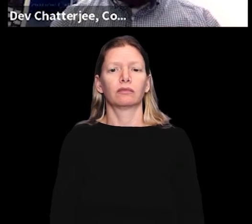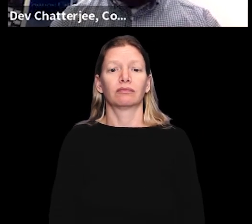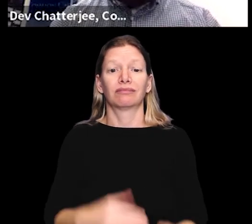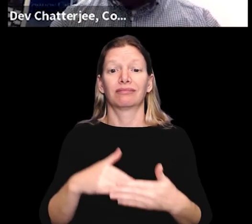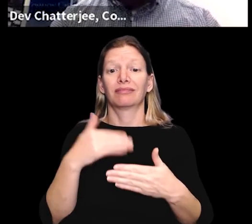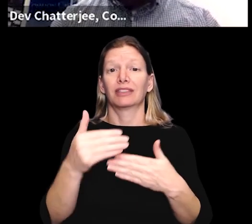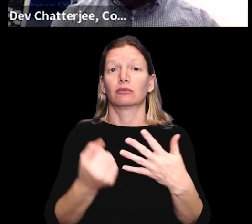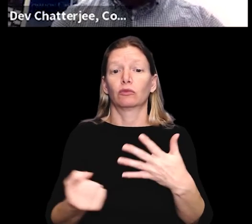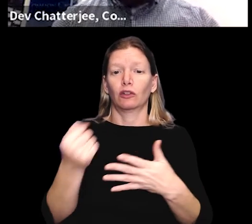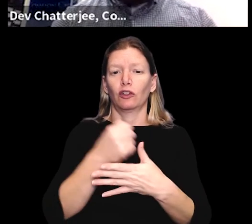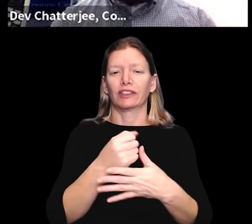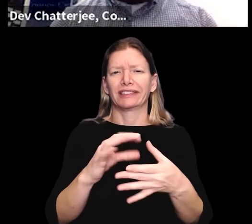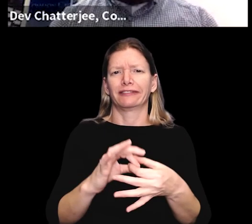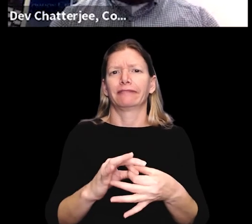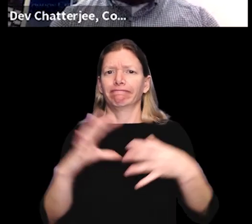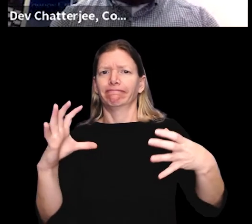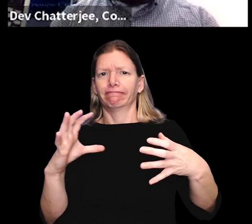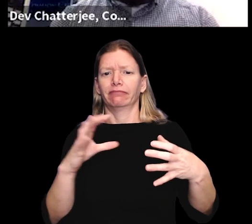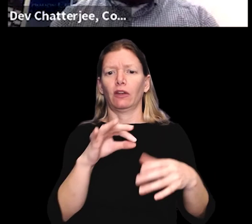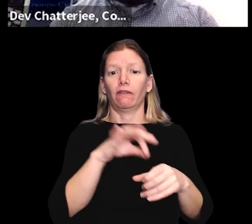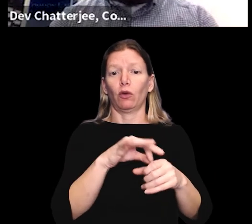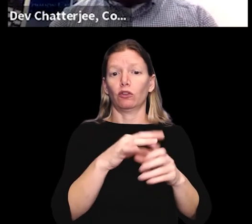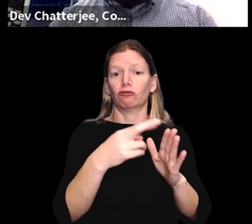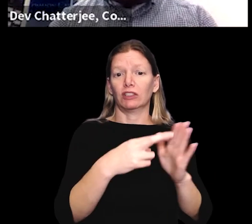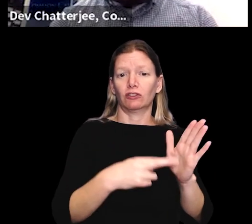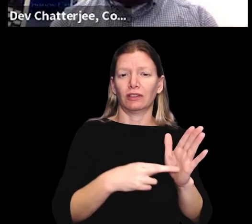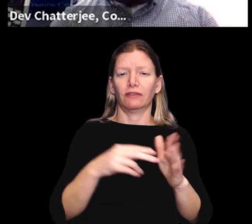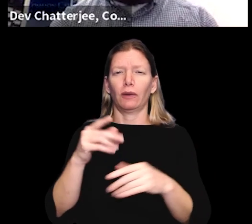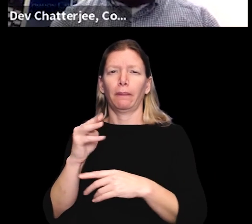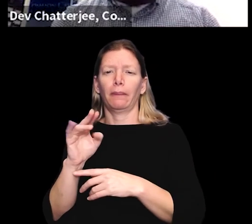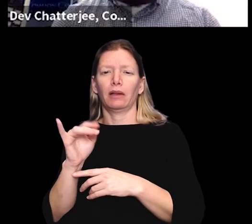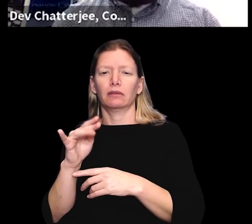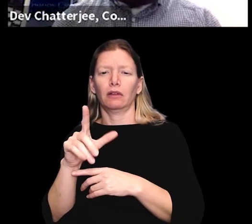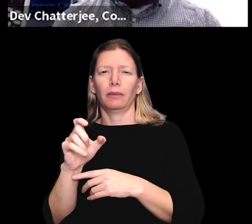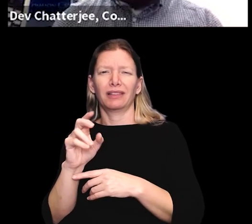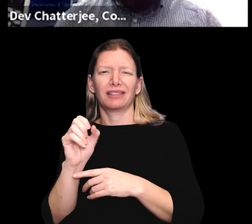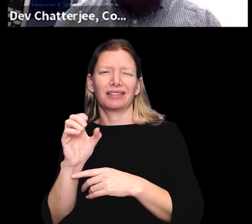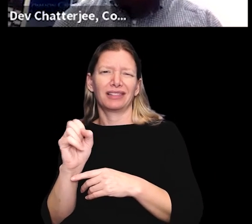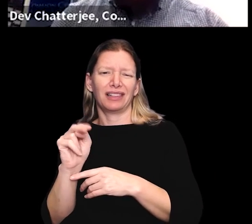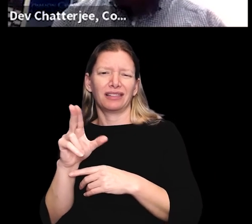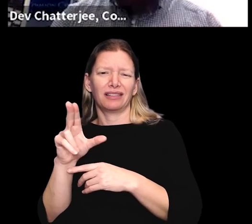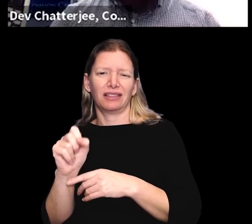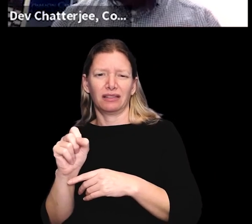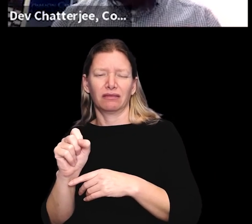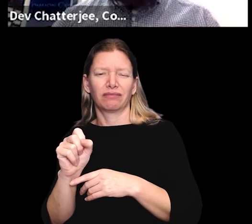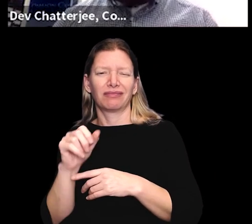The next priority is decoupling voter registration from the municipal census. This one is